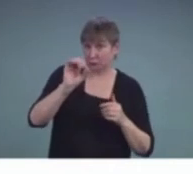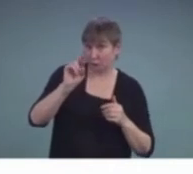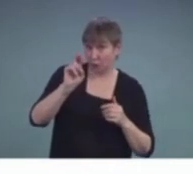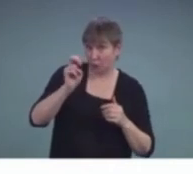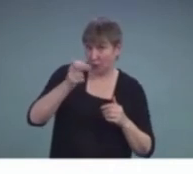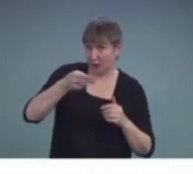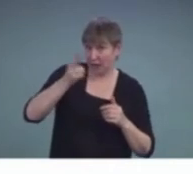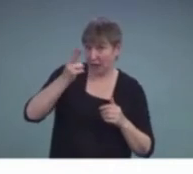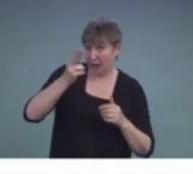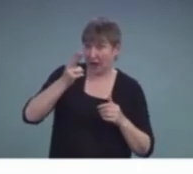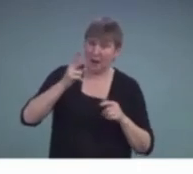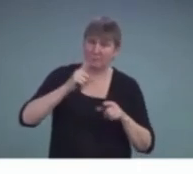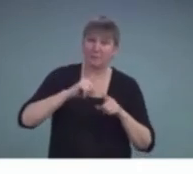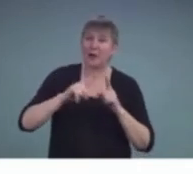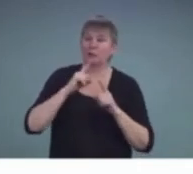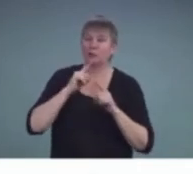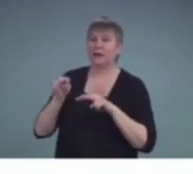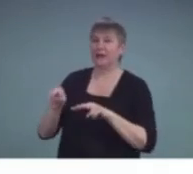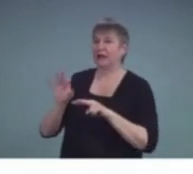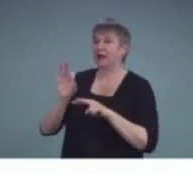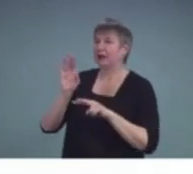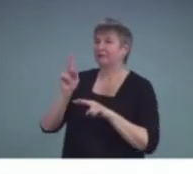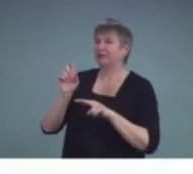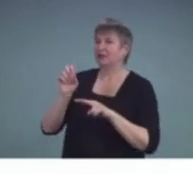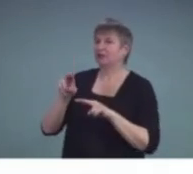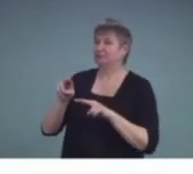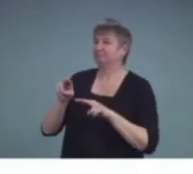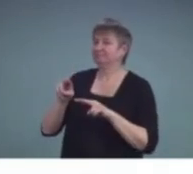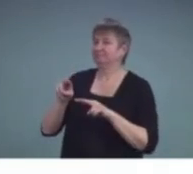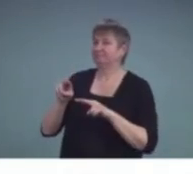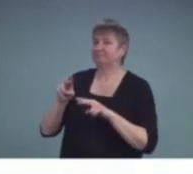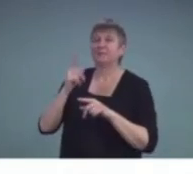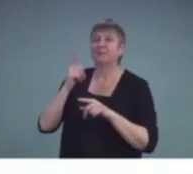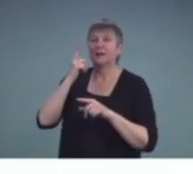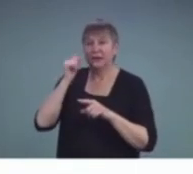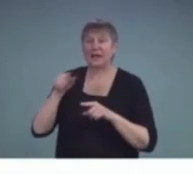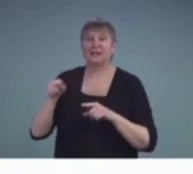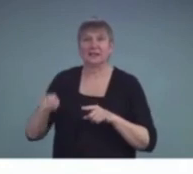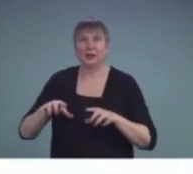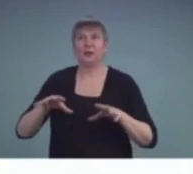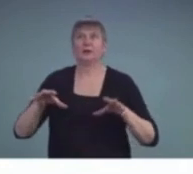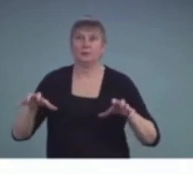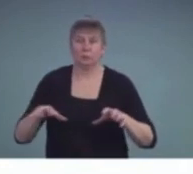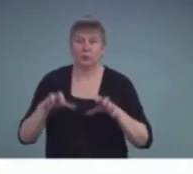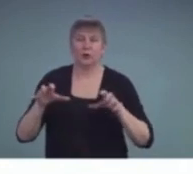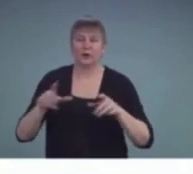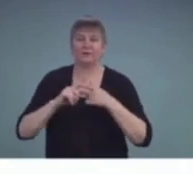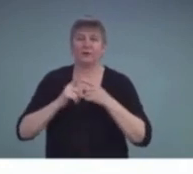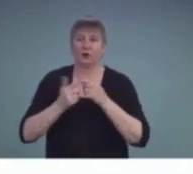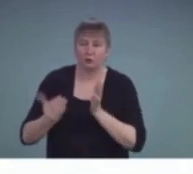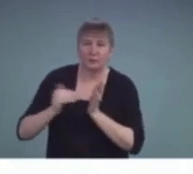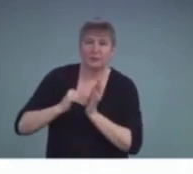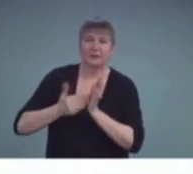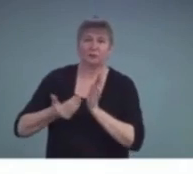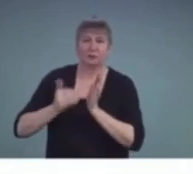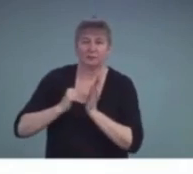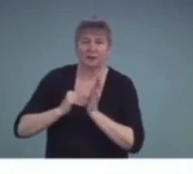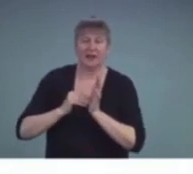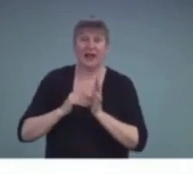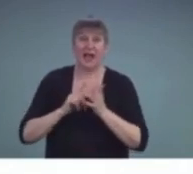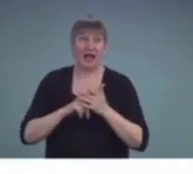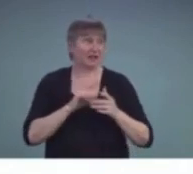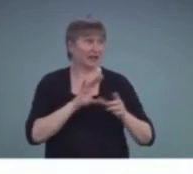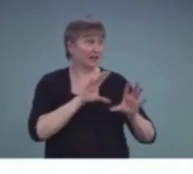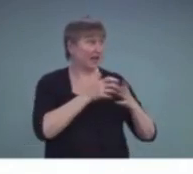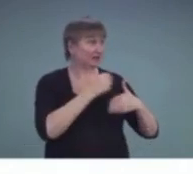as a great deal of effort in self-correction was noted. And in a rapidly paced classroom, he does not have the luxury of time that the